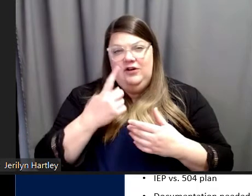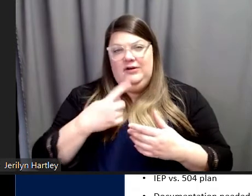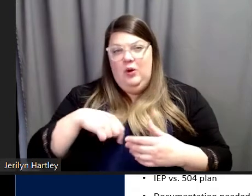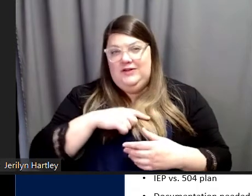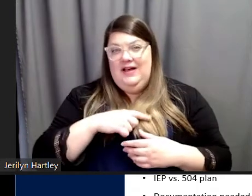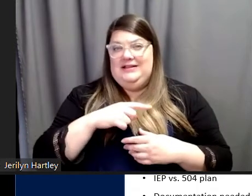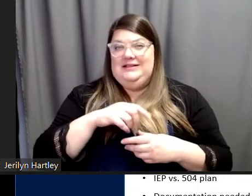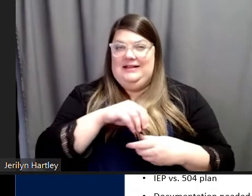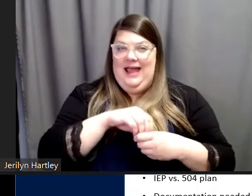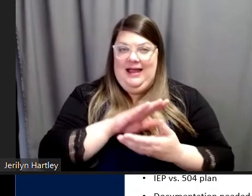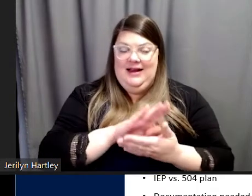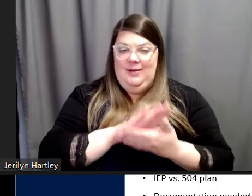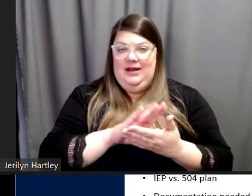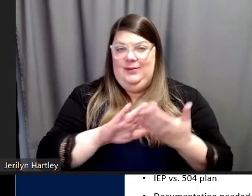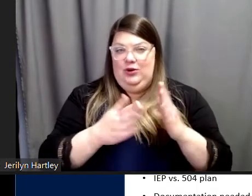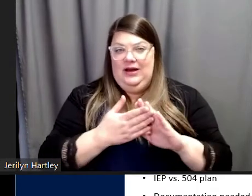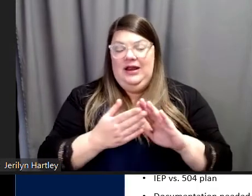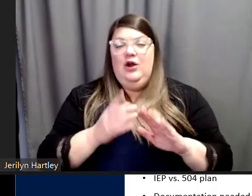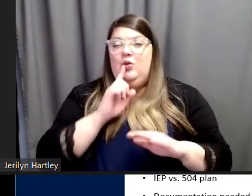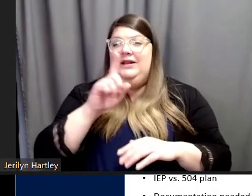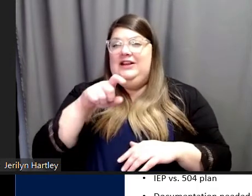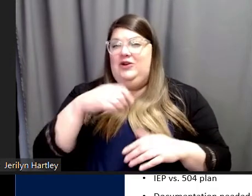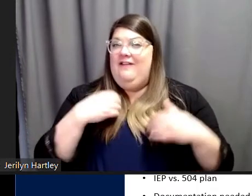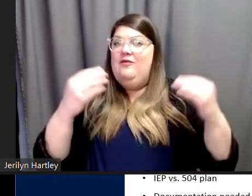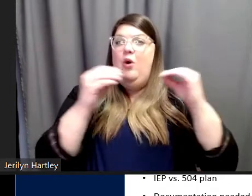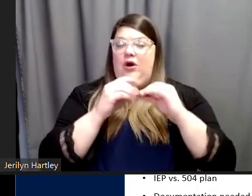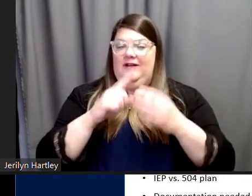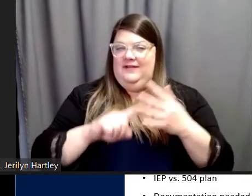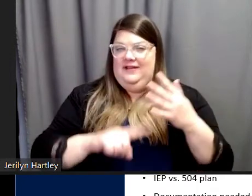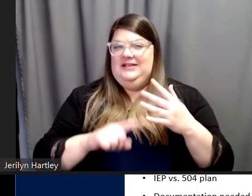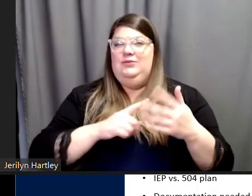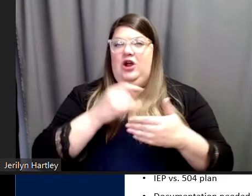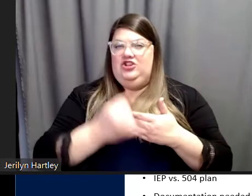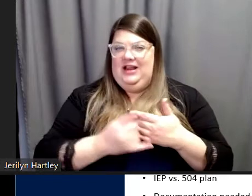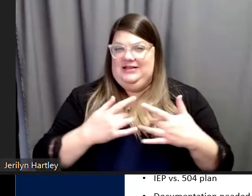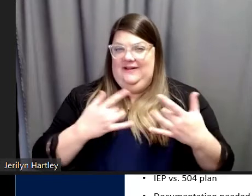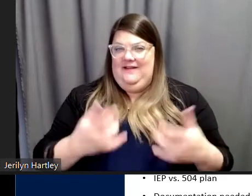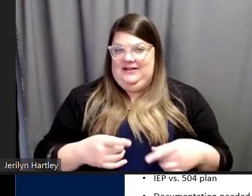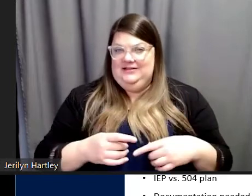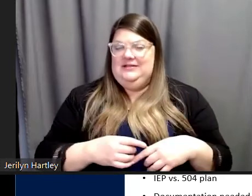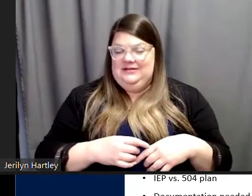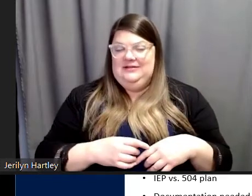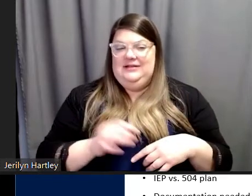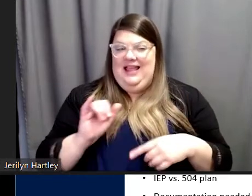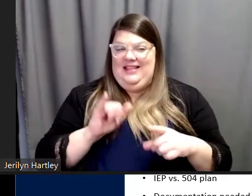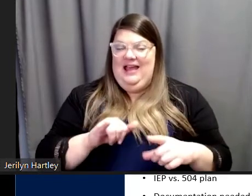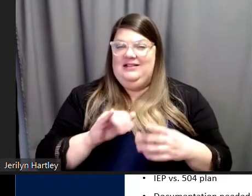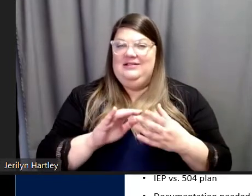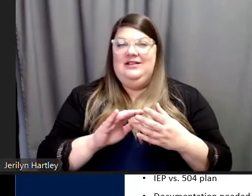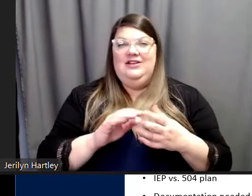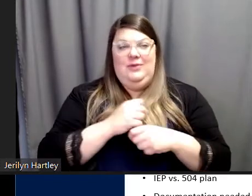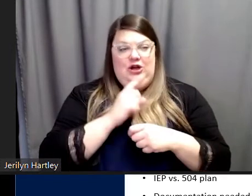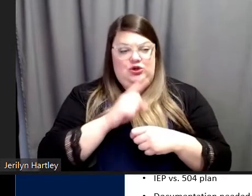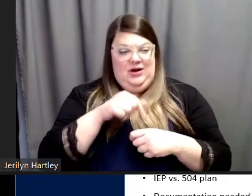community, we really need to have more of these projects and events like these to make this information more accessible to